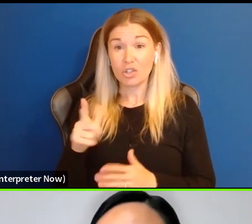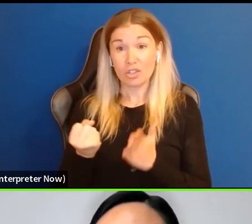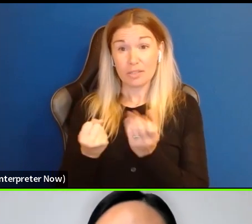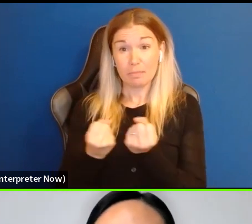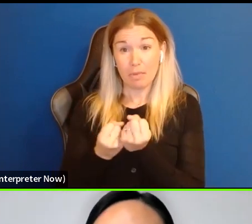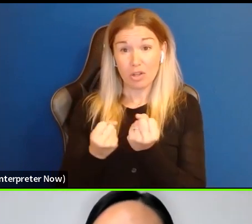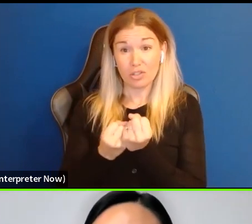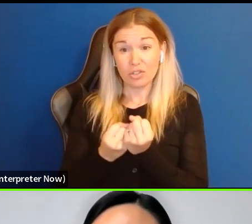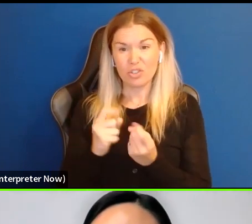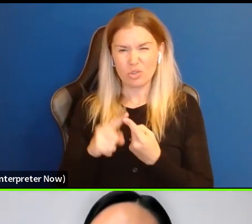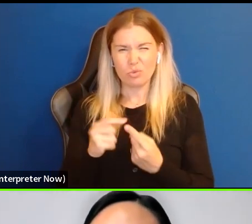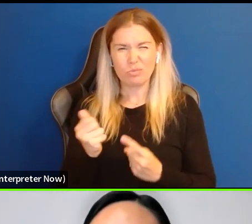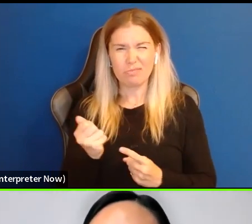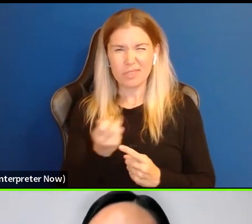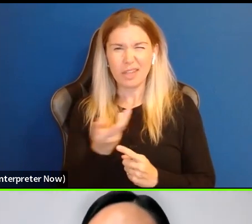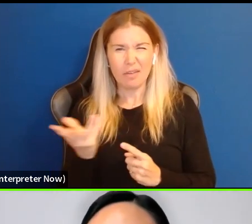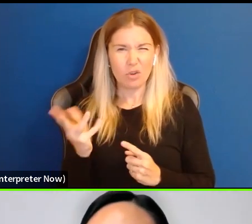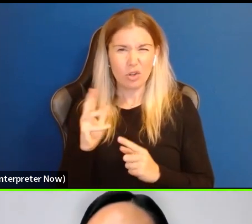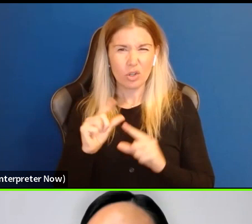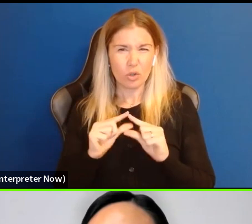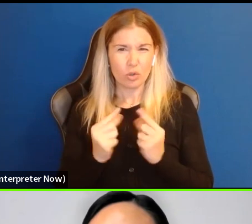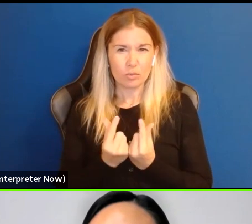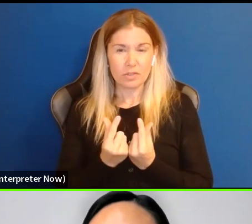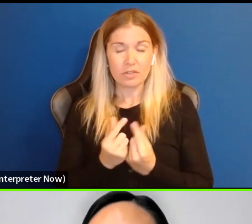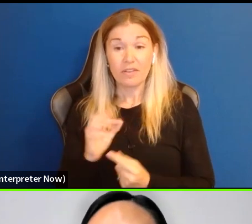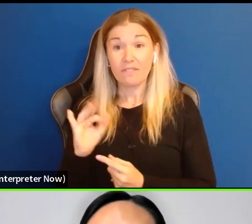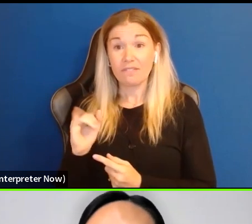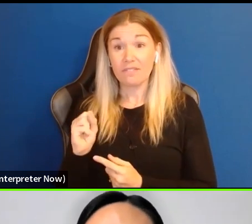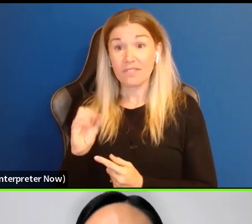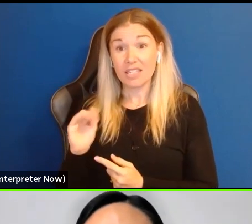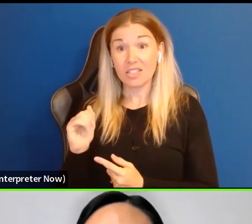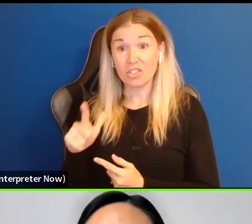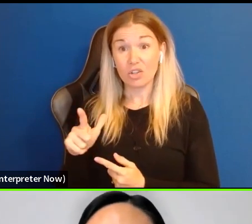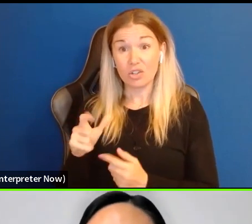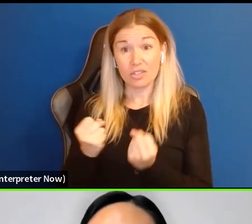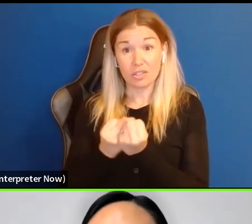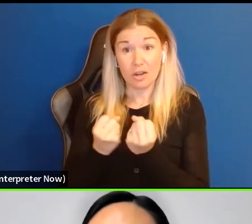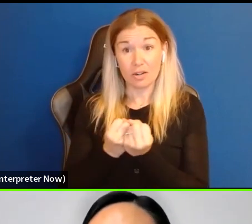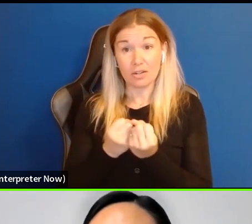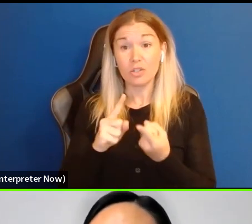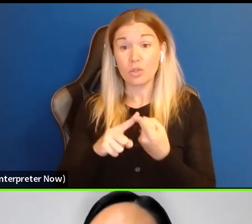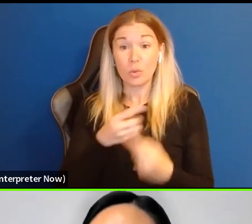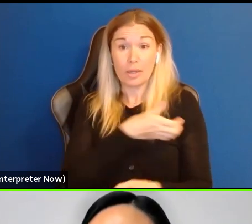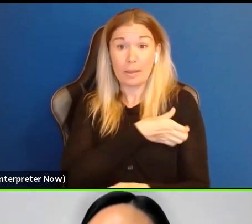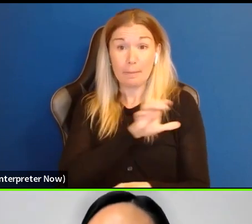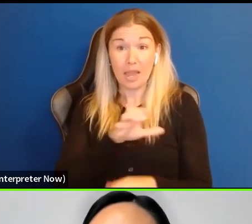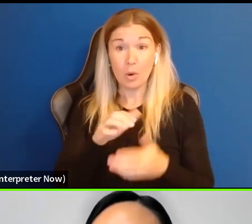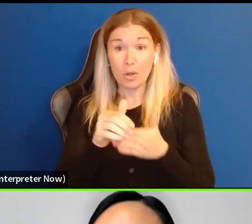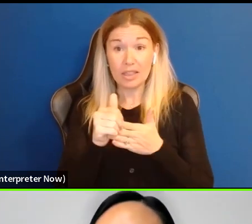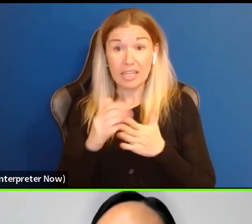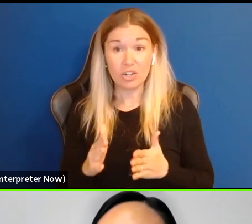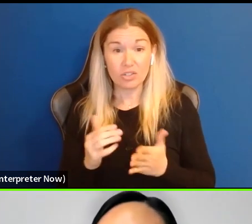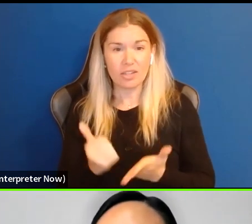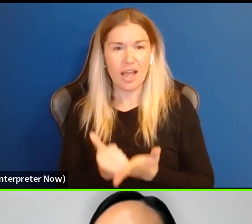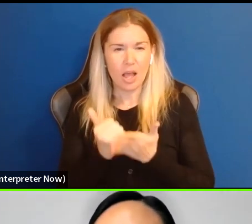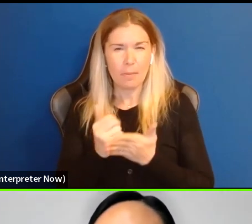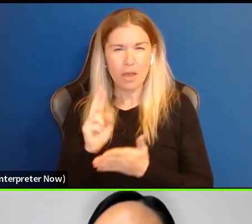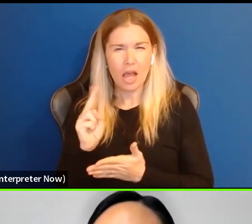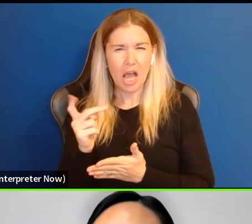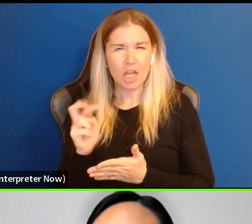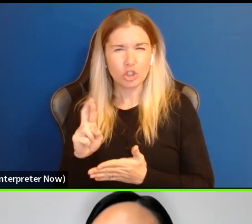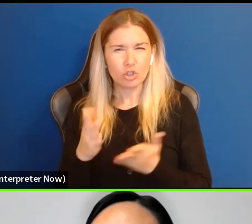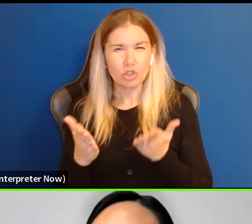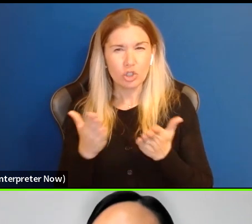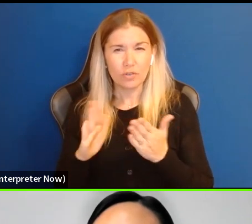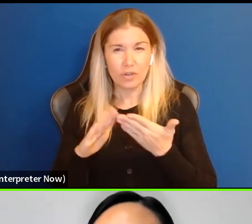work deeply in partnership with, viewing fiscal sponsorship as a way to empower leaders and some of our underserved communities. It's an important